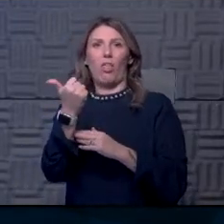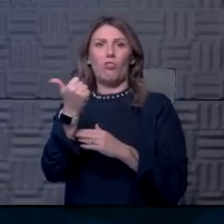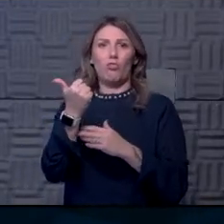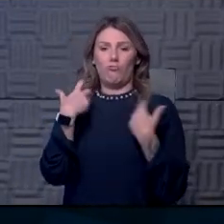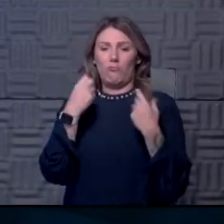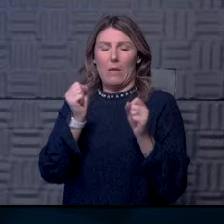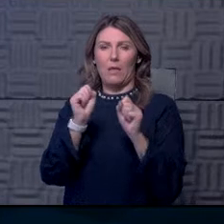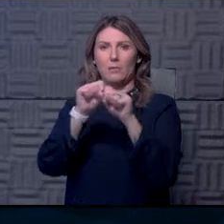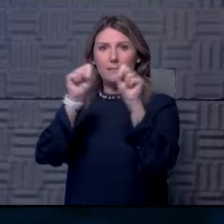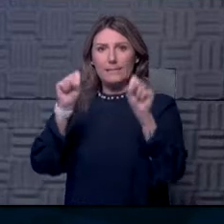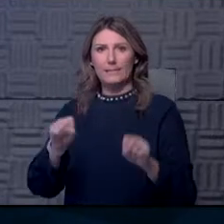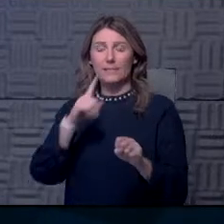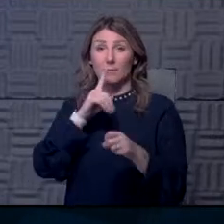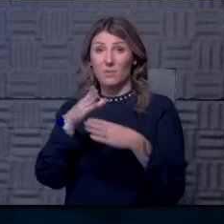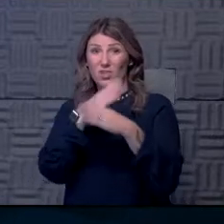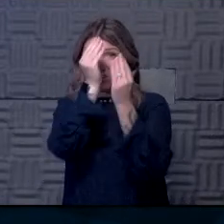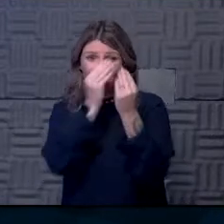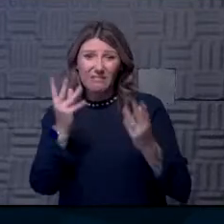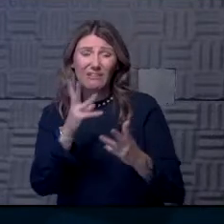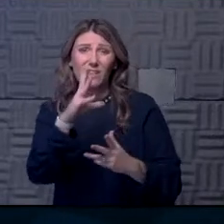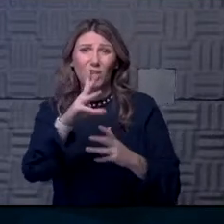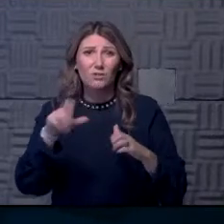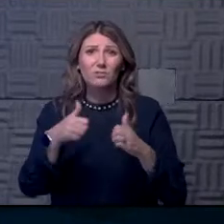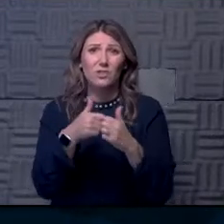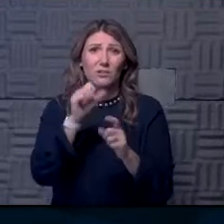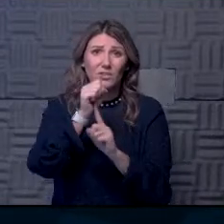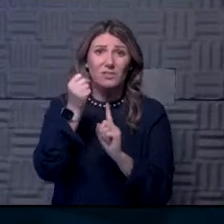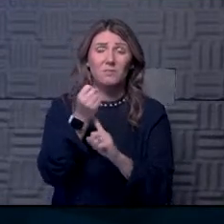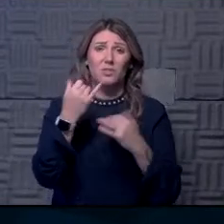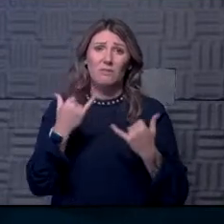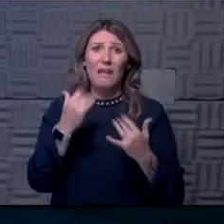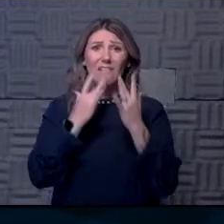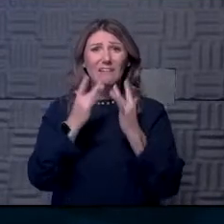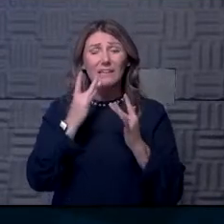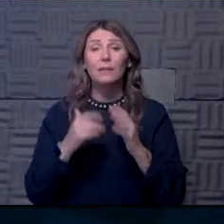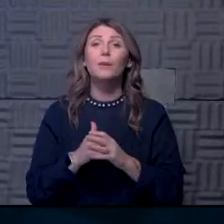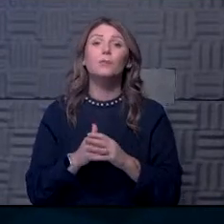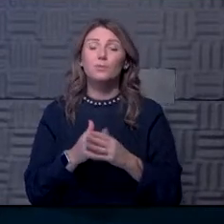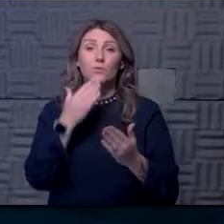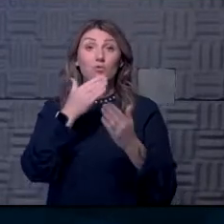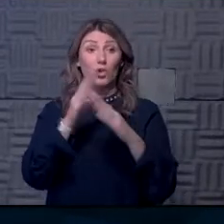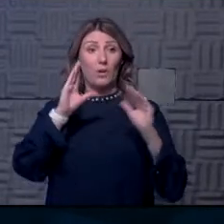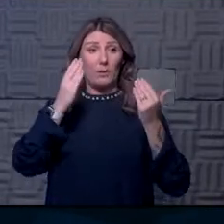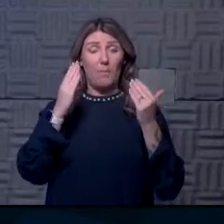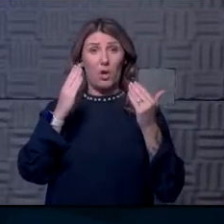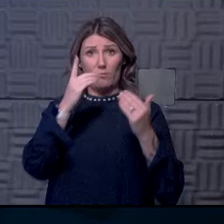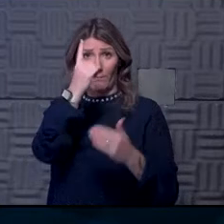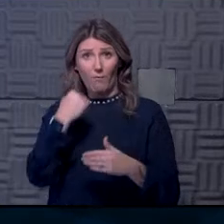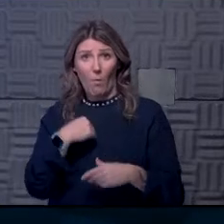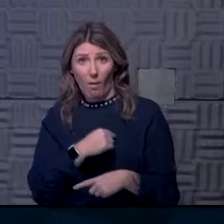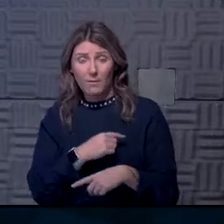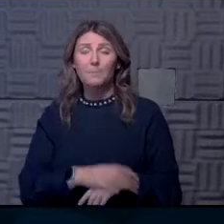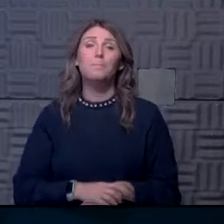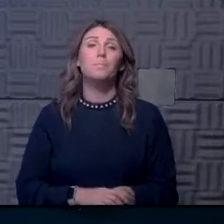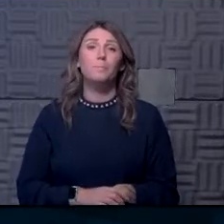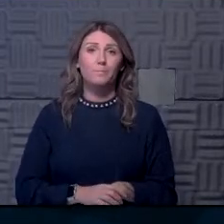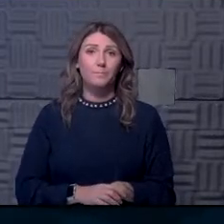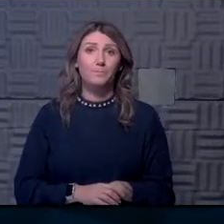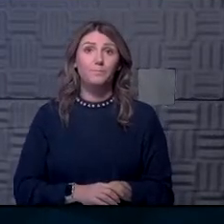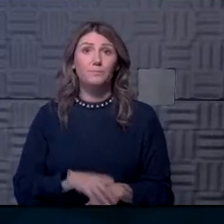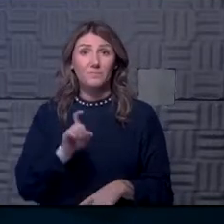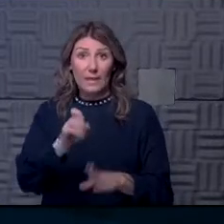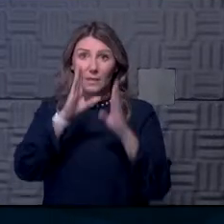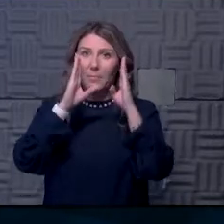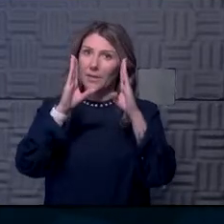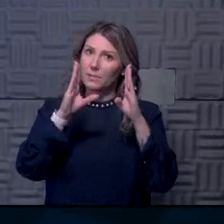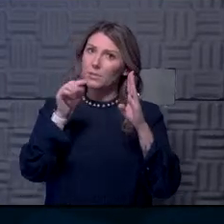have been sharing with us really how challenging their situation is now. So it's a good comparison for us, I think, to pay attention